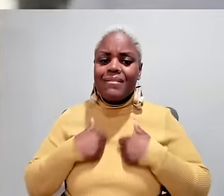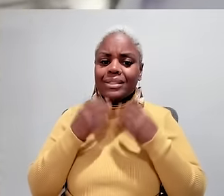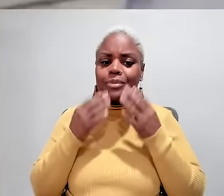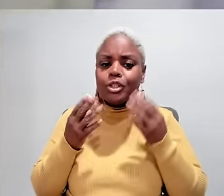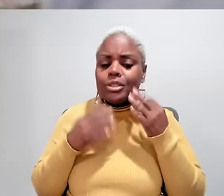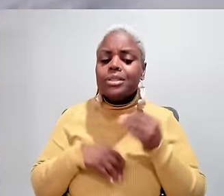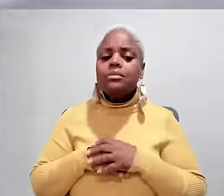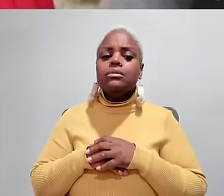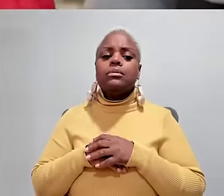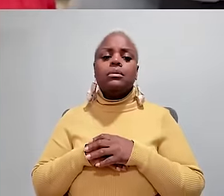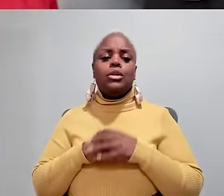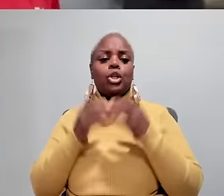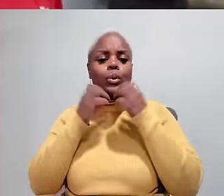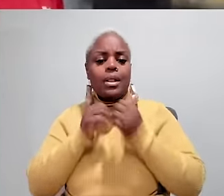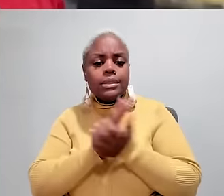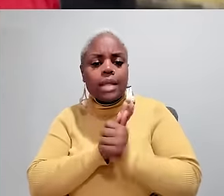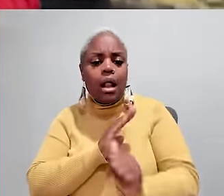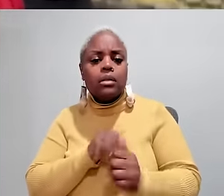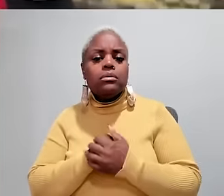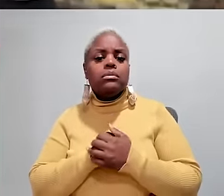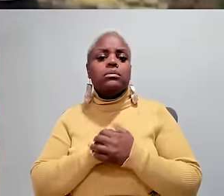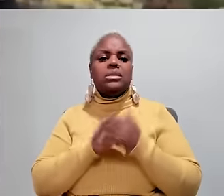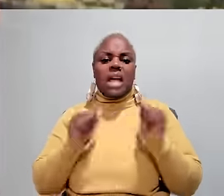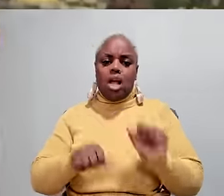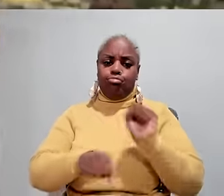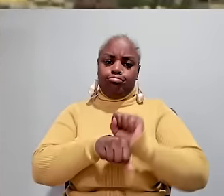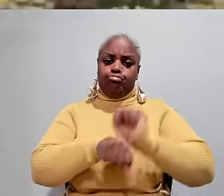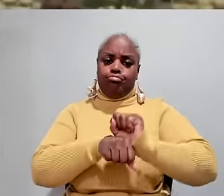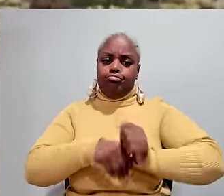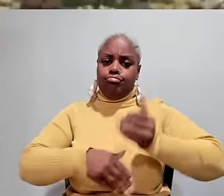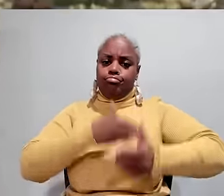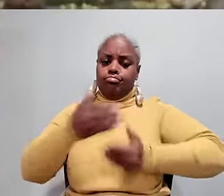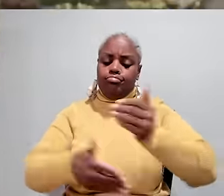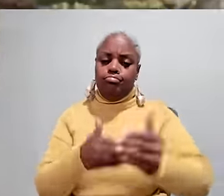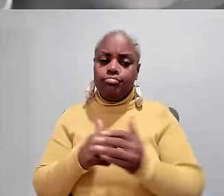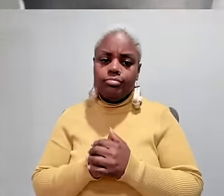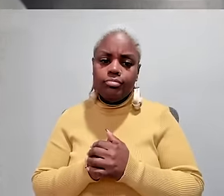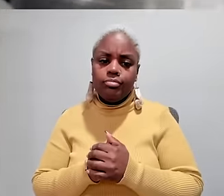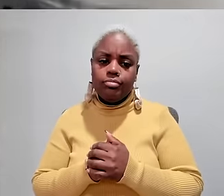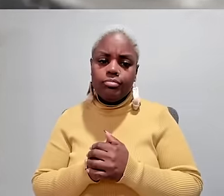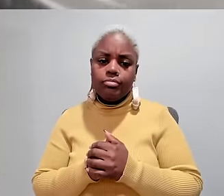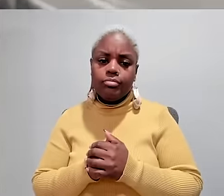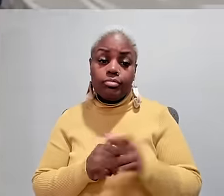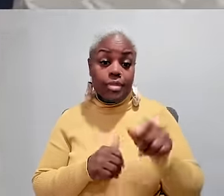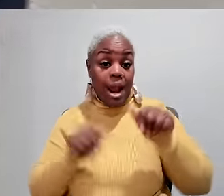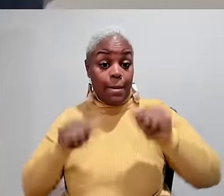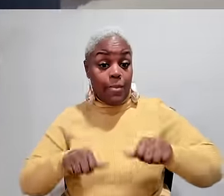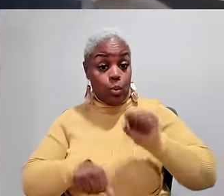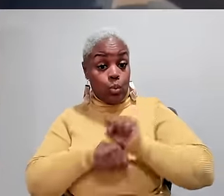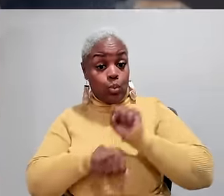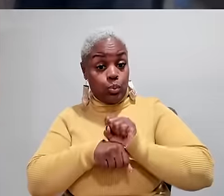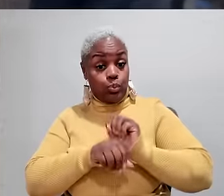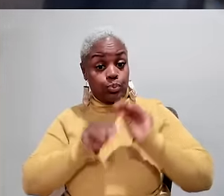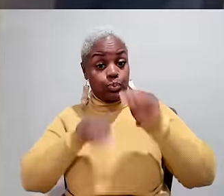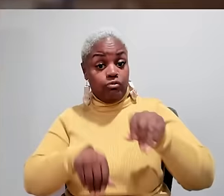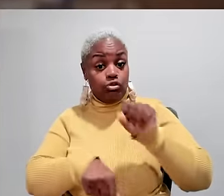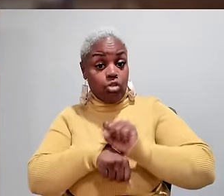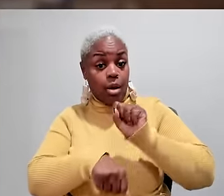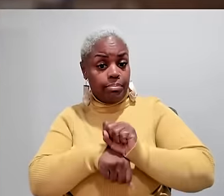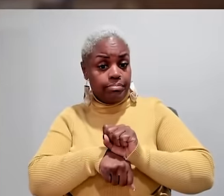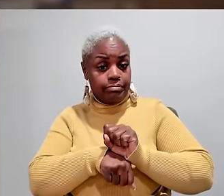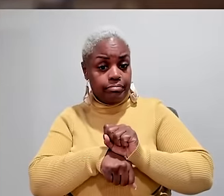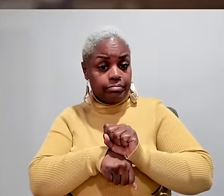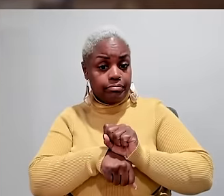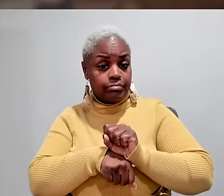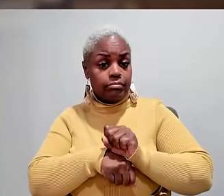to have unique life experiences, unique skills, and can add a tremendous amount of value. JARED They're